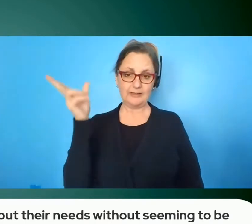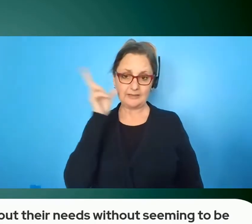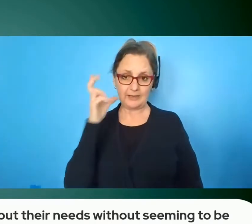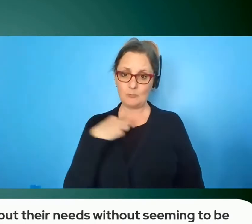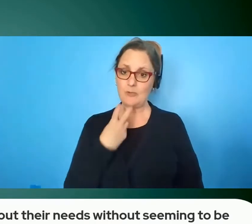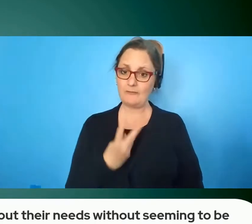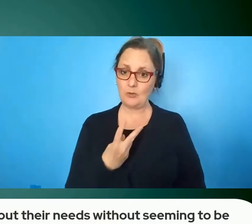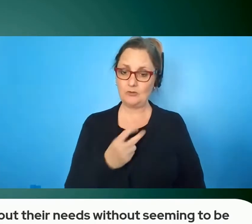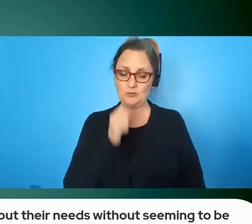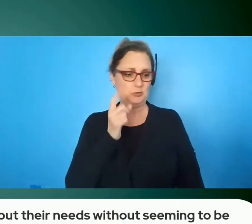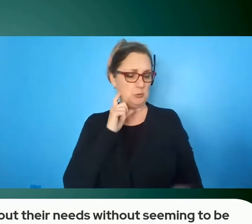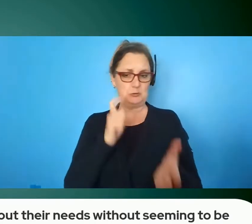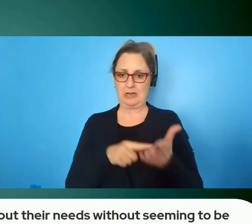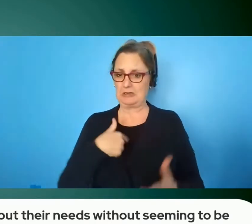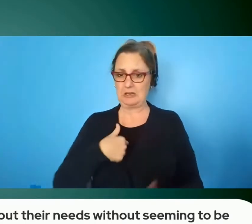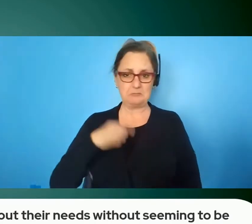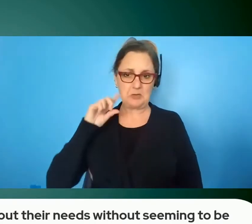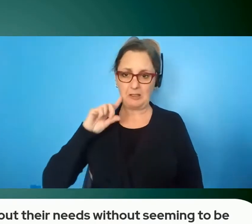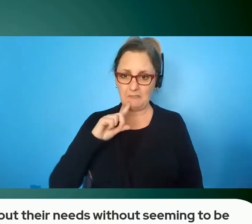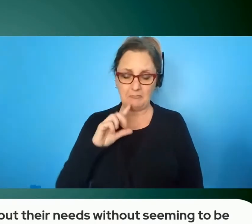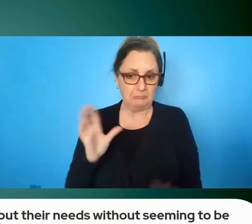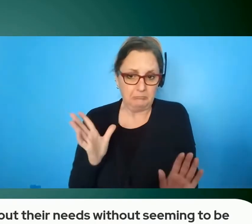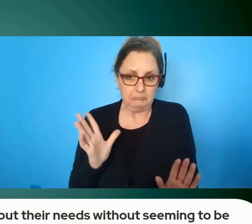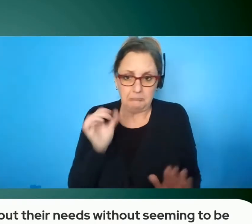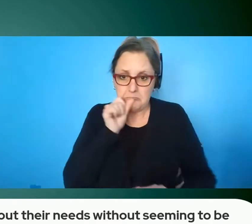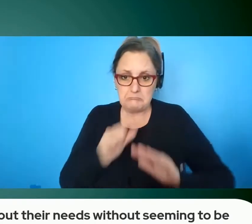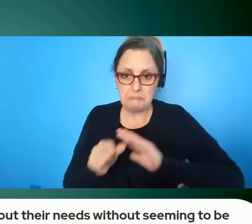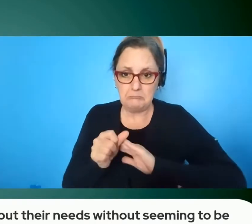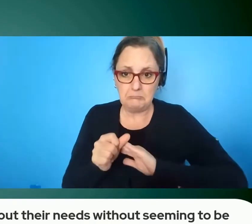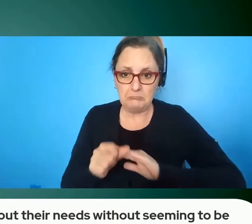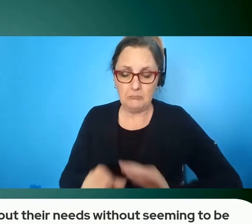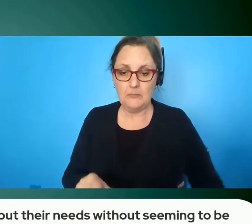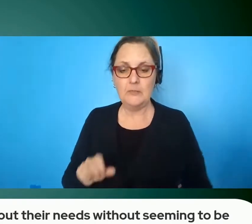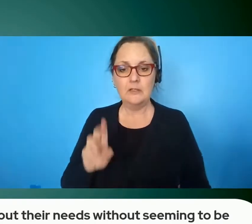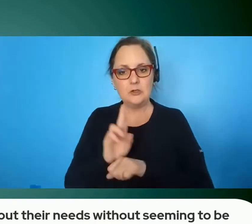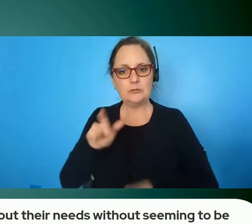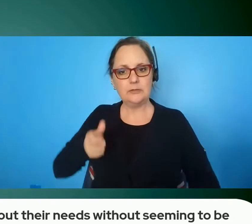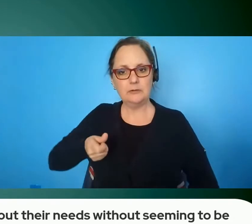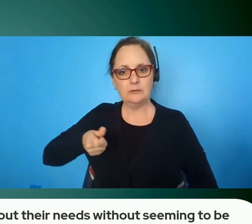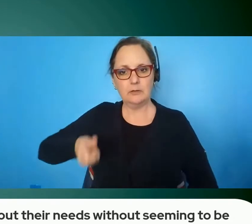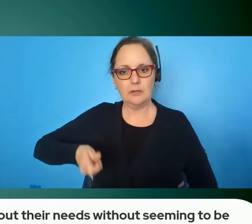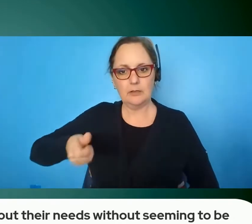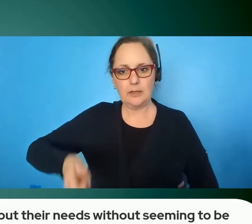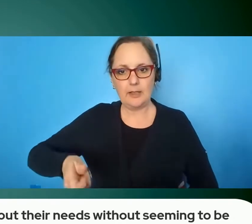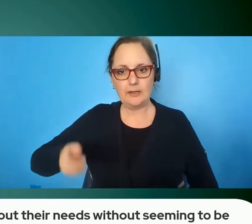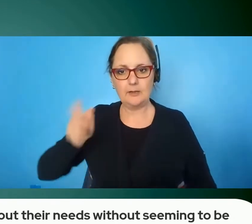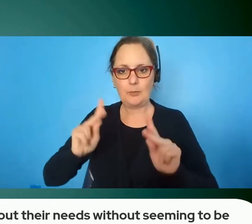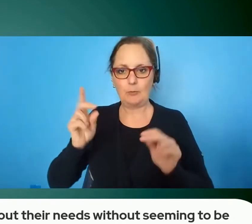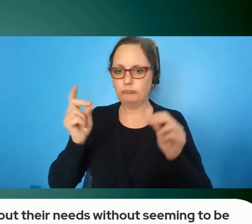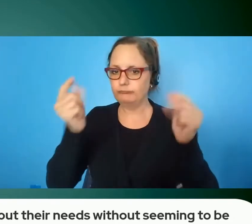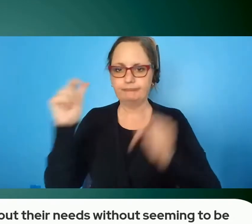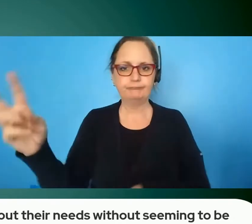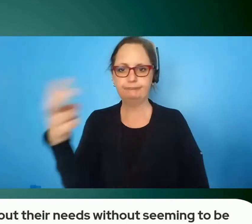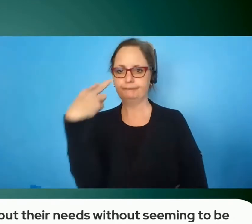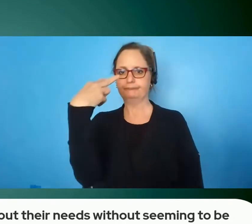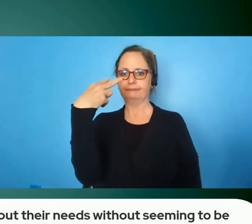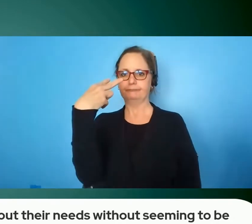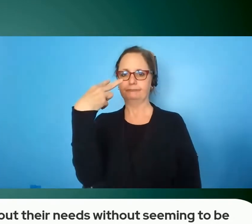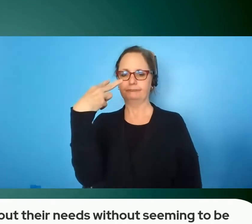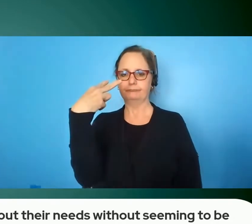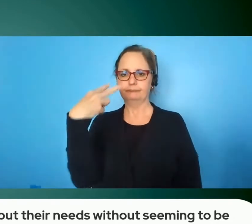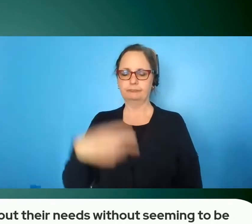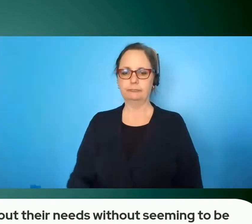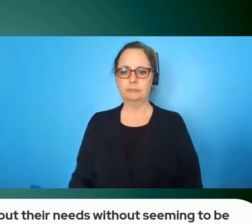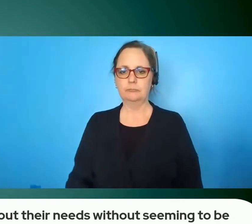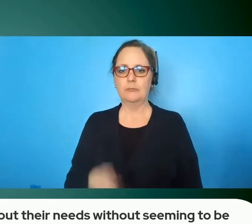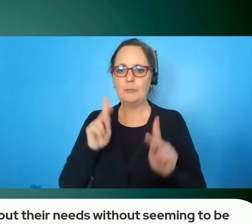necessarily realize that using a cane everyone saw it everyone would try to